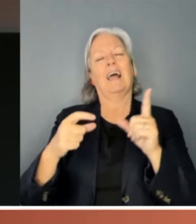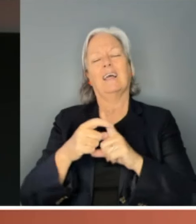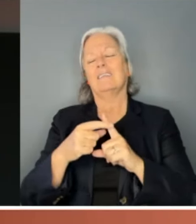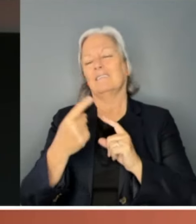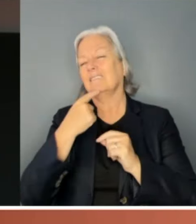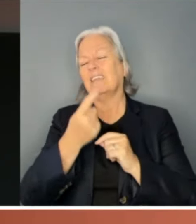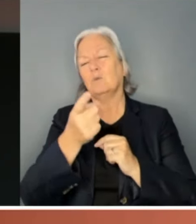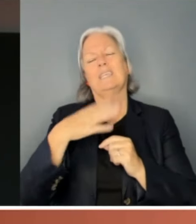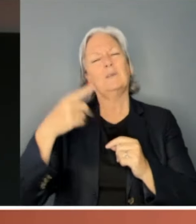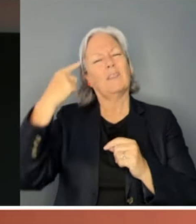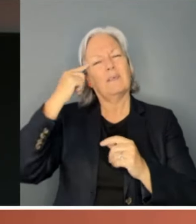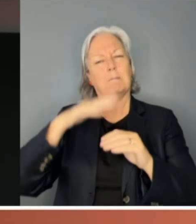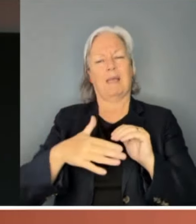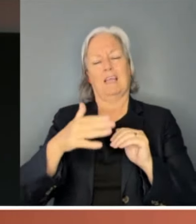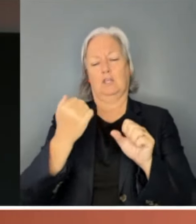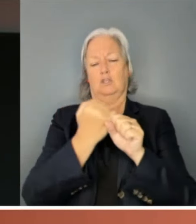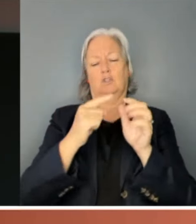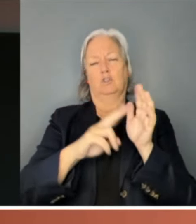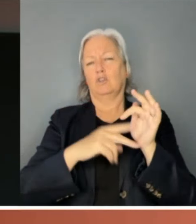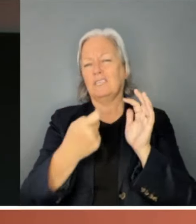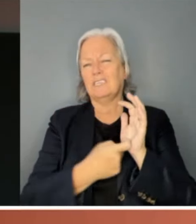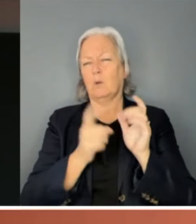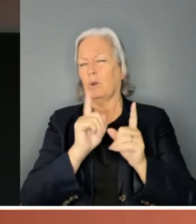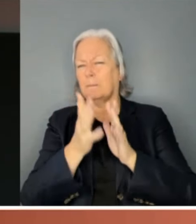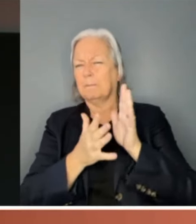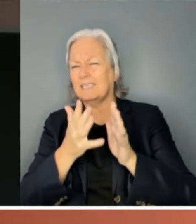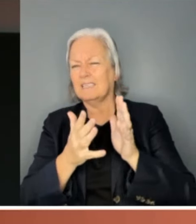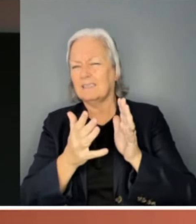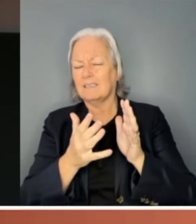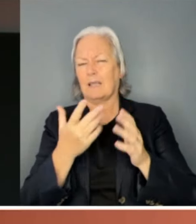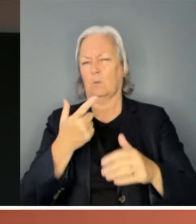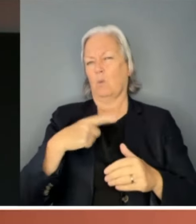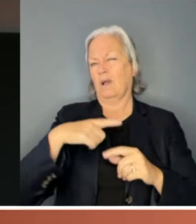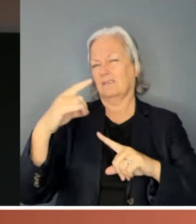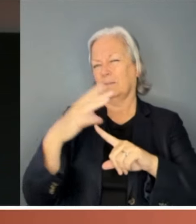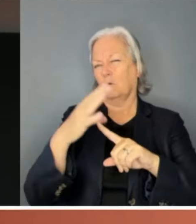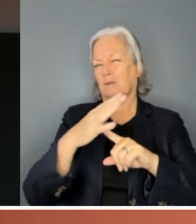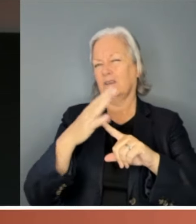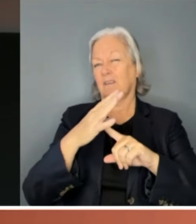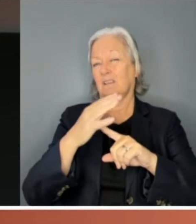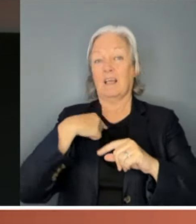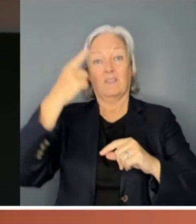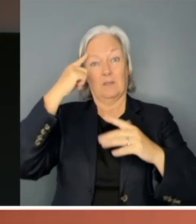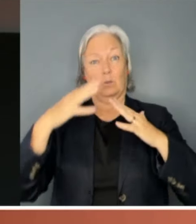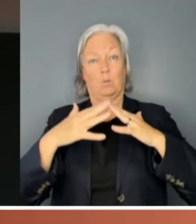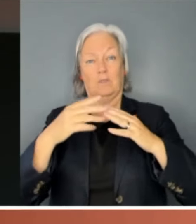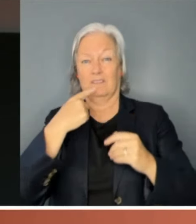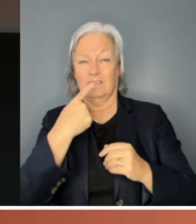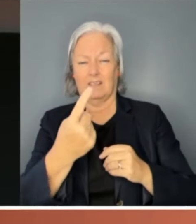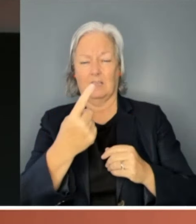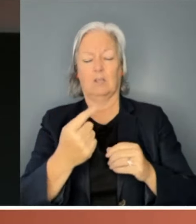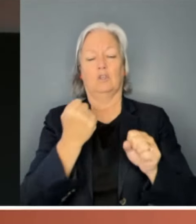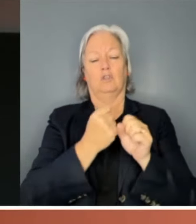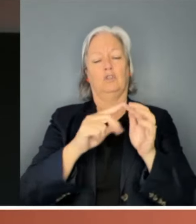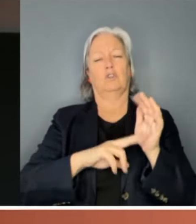about gender, what it means and how it matters, it's worth reminding ourselves that gender is in fact a